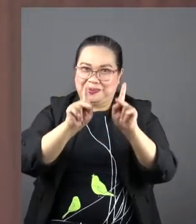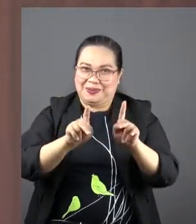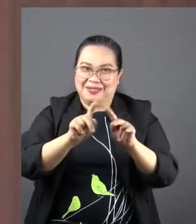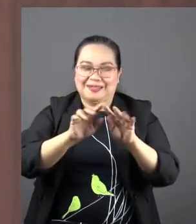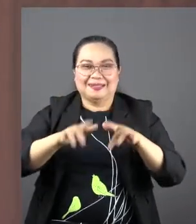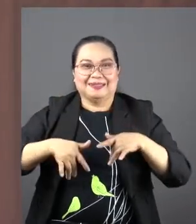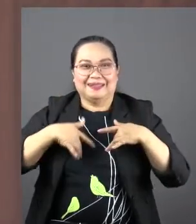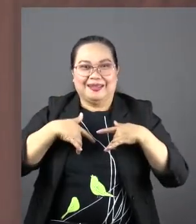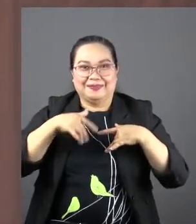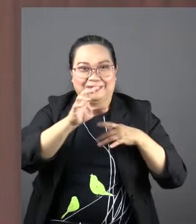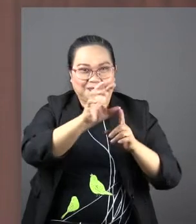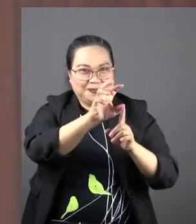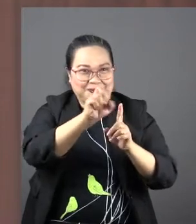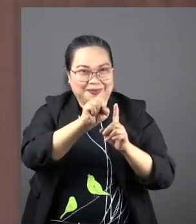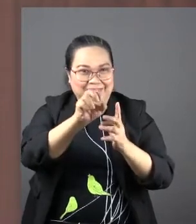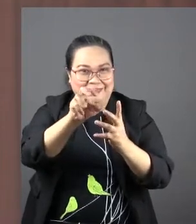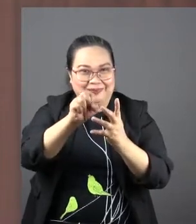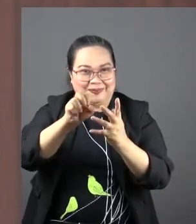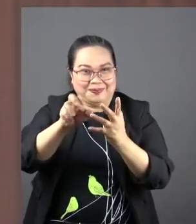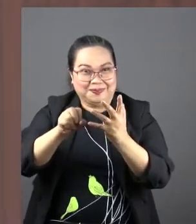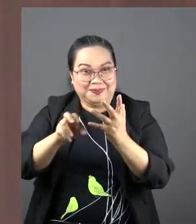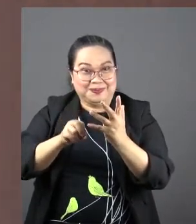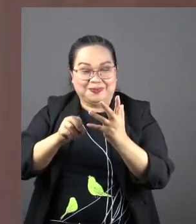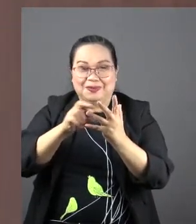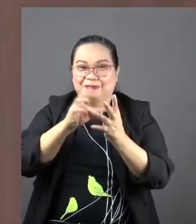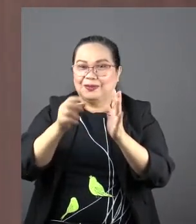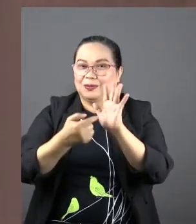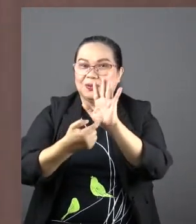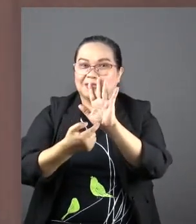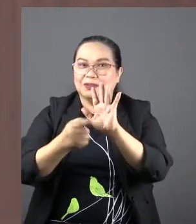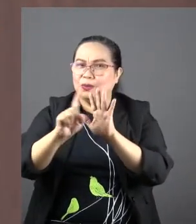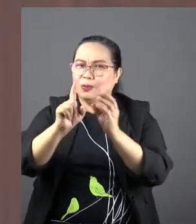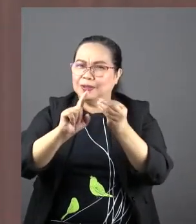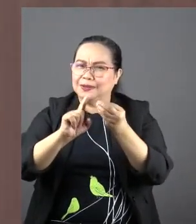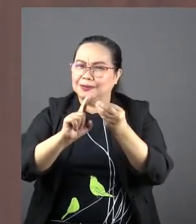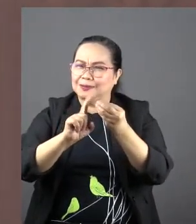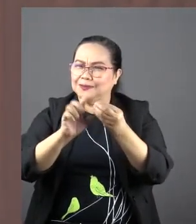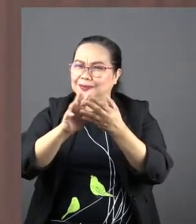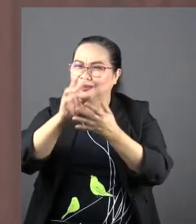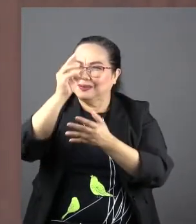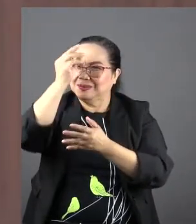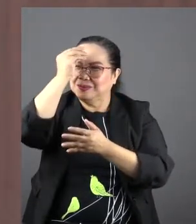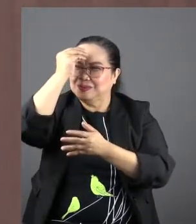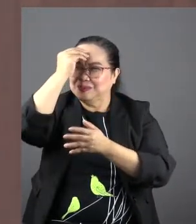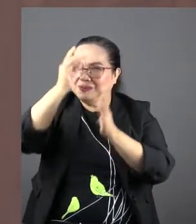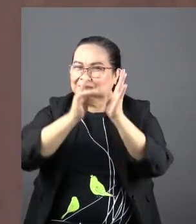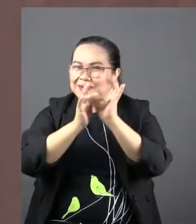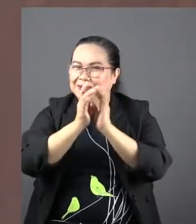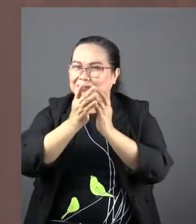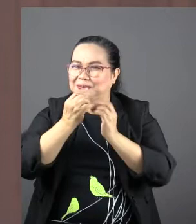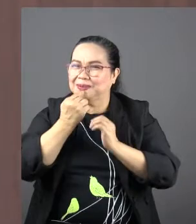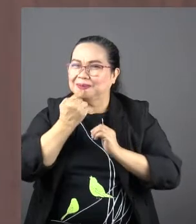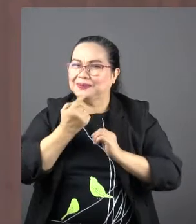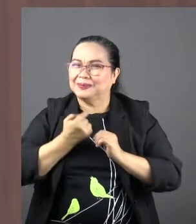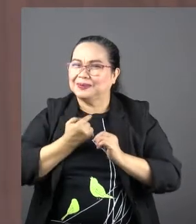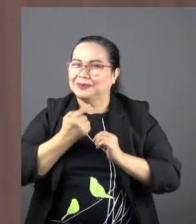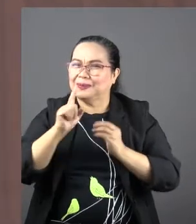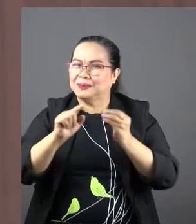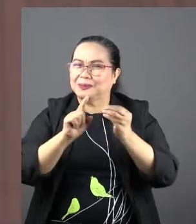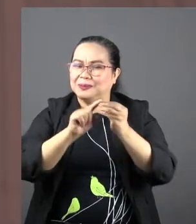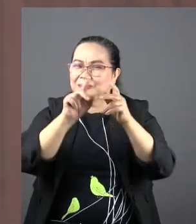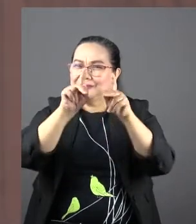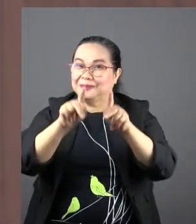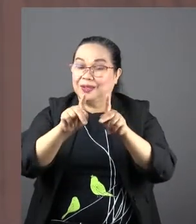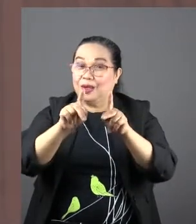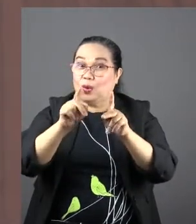that we take out as revealed in the Scripture, and then we will look at whatever insights the Scripture tell us about the person. And this is